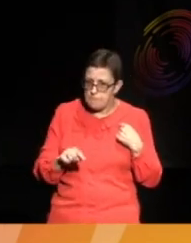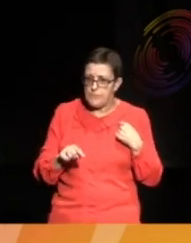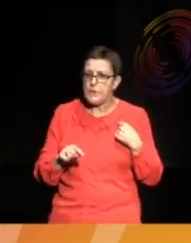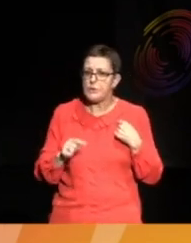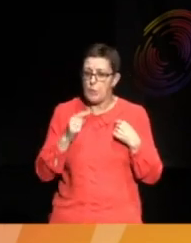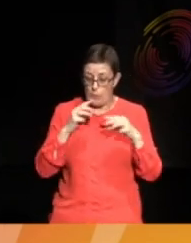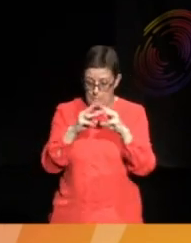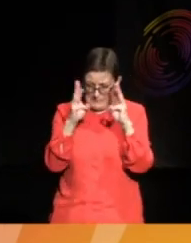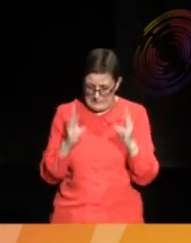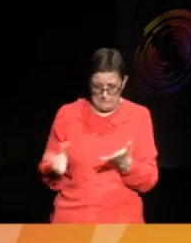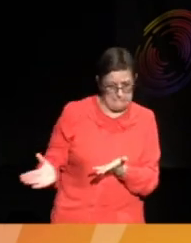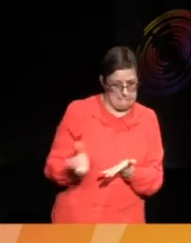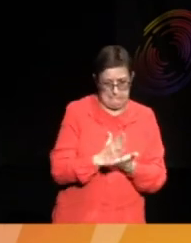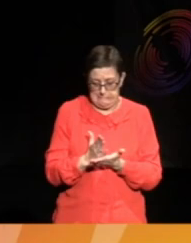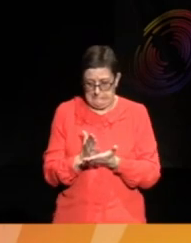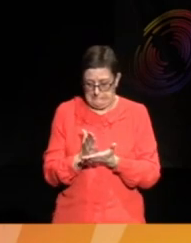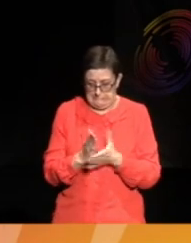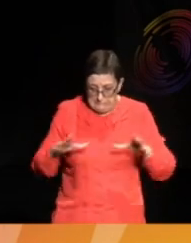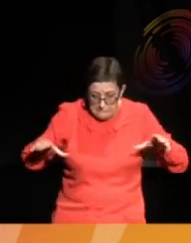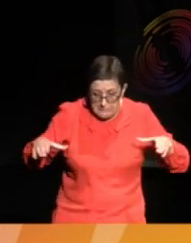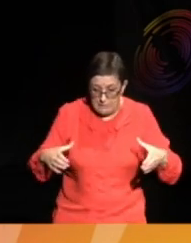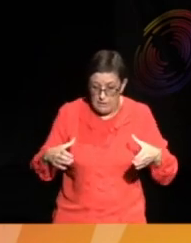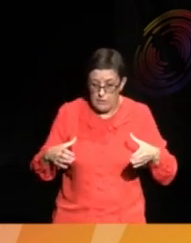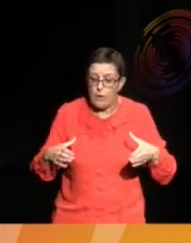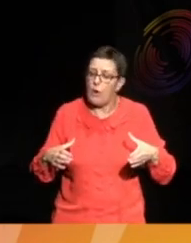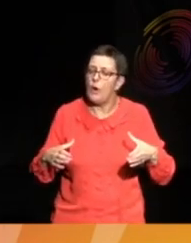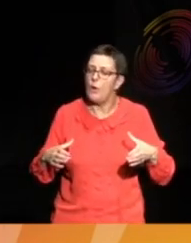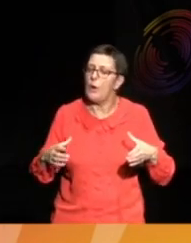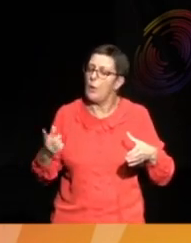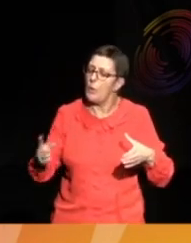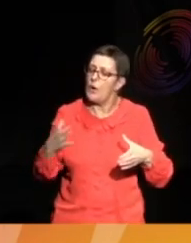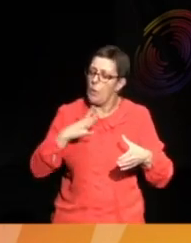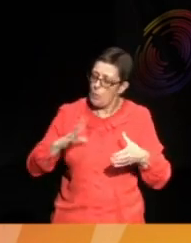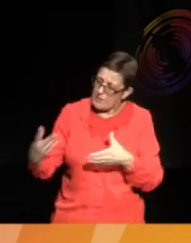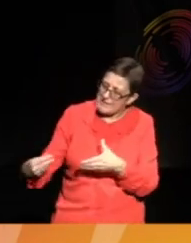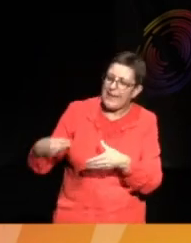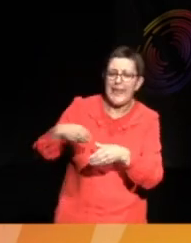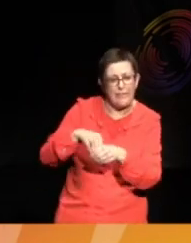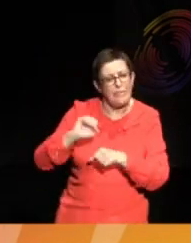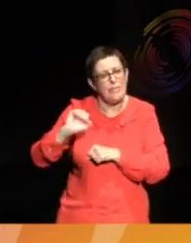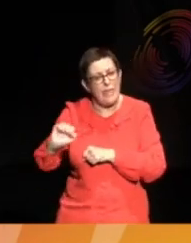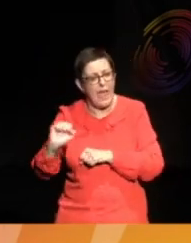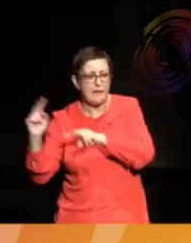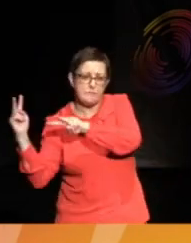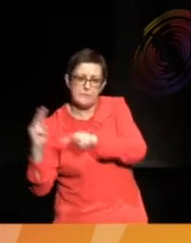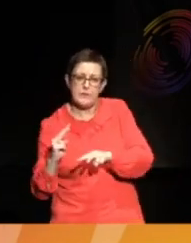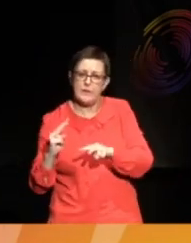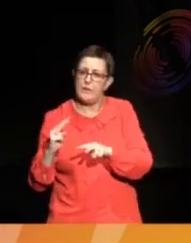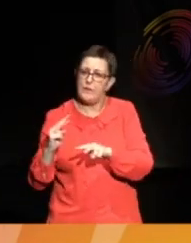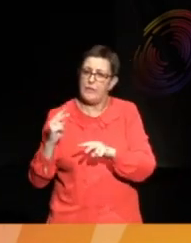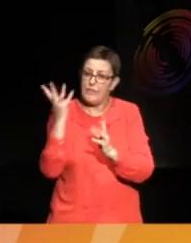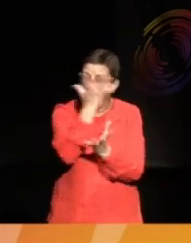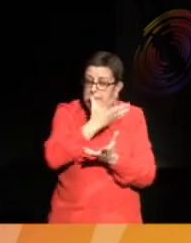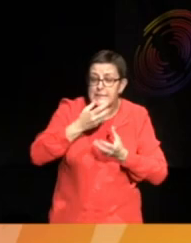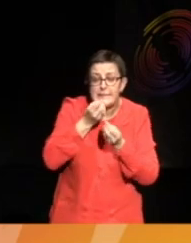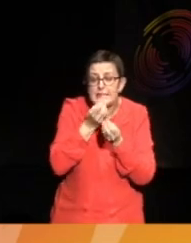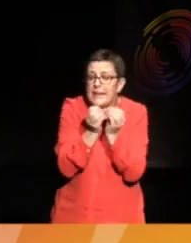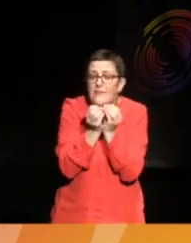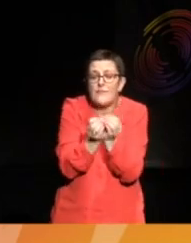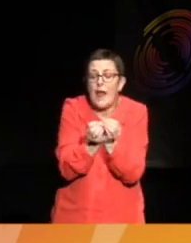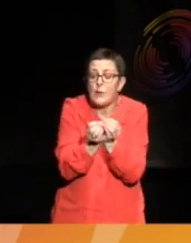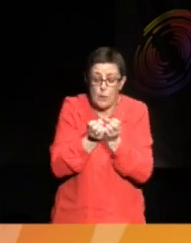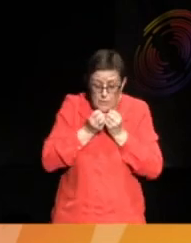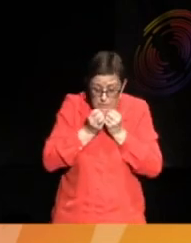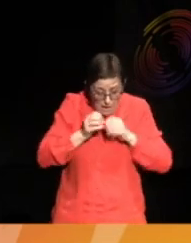Museum, with no contextual information whatsoever. They're only placed there for their aesthetic value. They look so beautiful in the eyes of